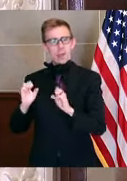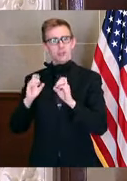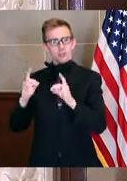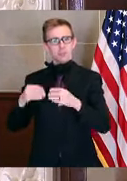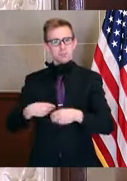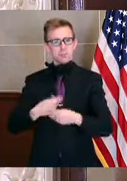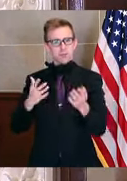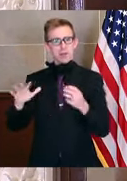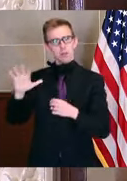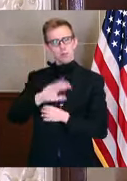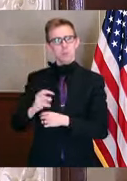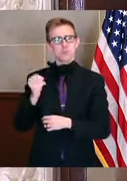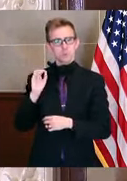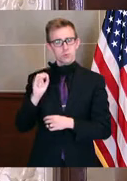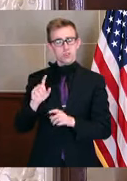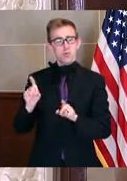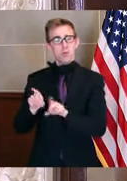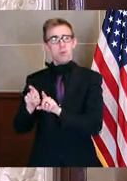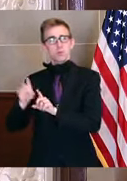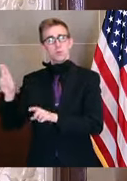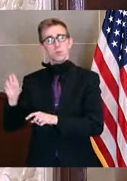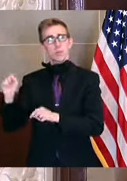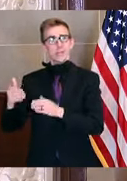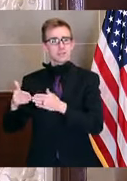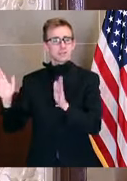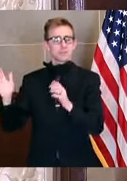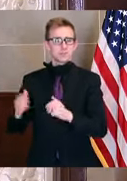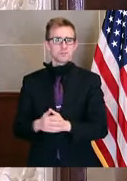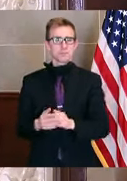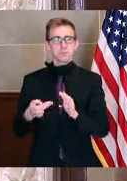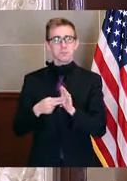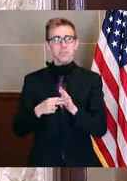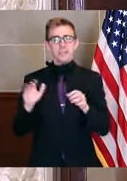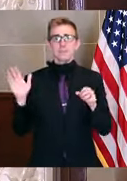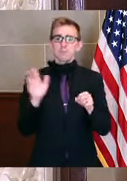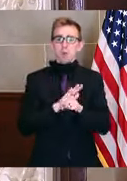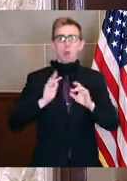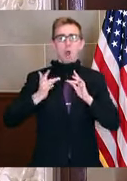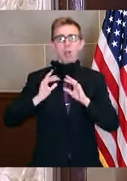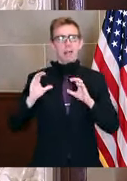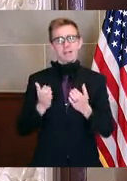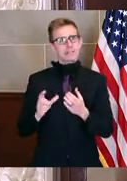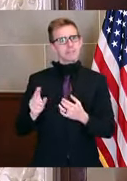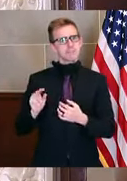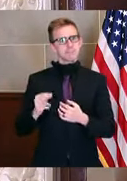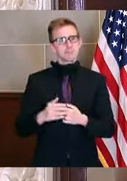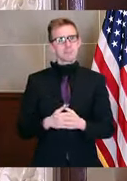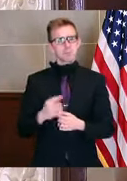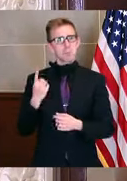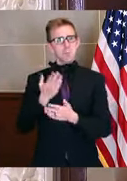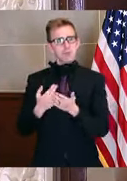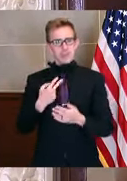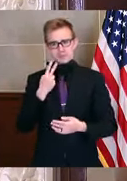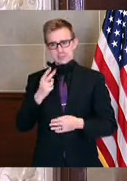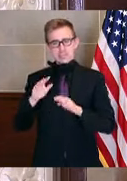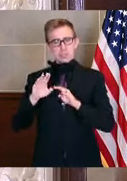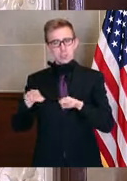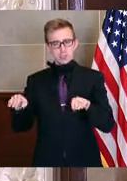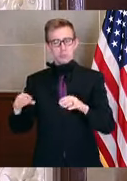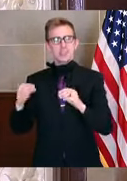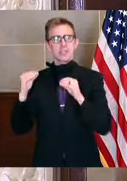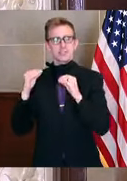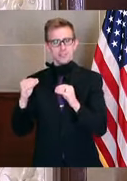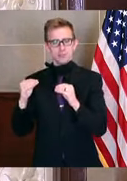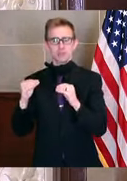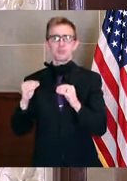throughout our state, throughout our nation. I want to be clear that doesn't mean going solely to online. think one of the things that we have seen from our children, from our teachers,